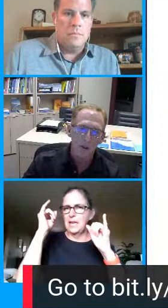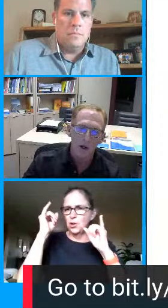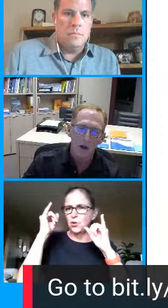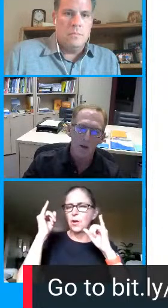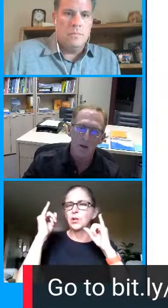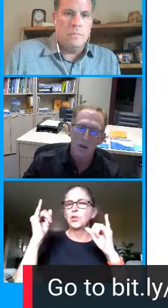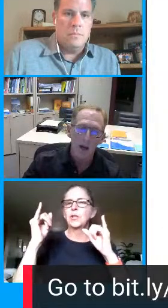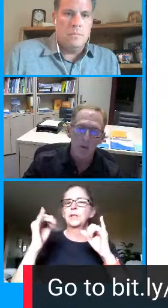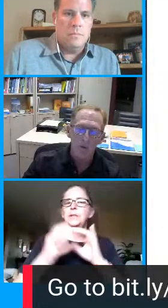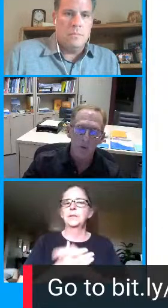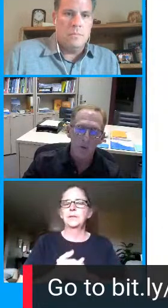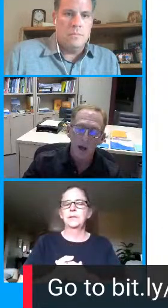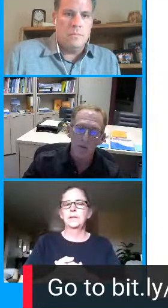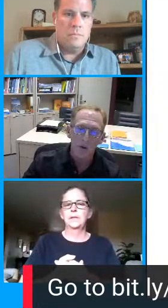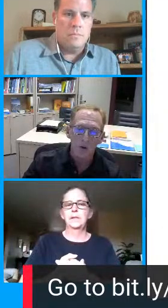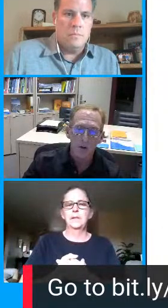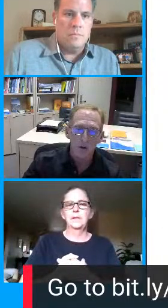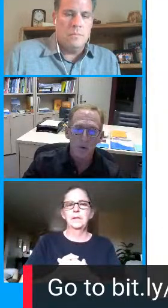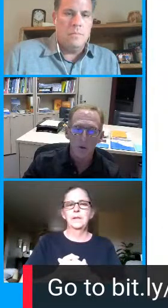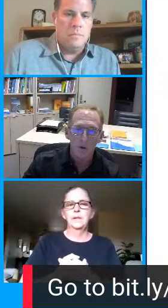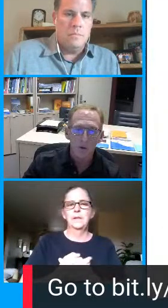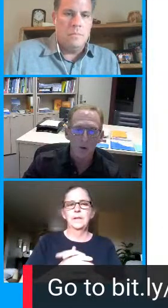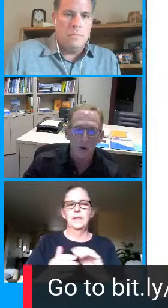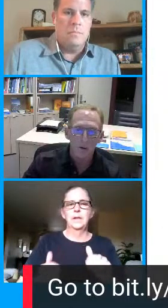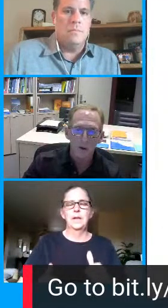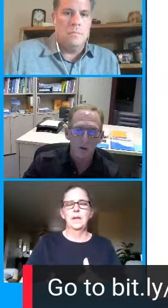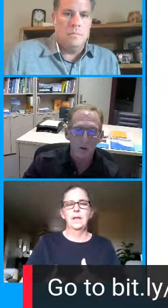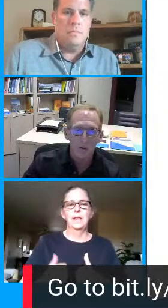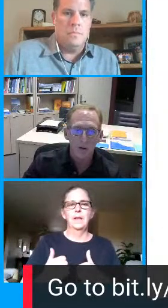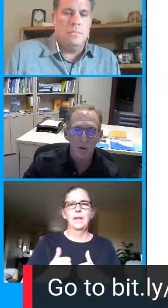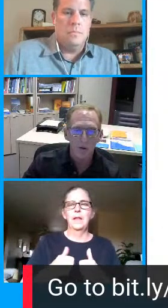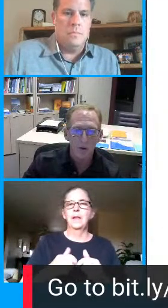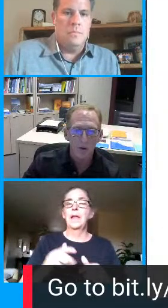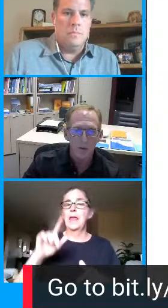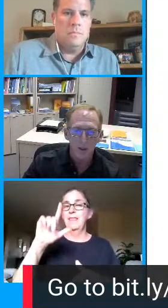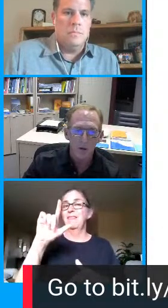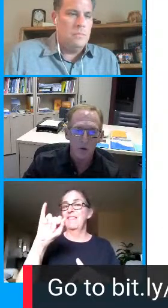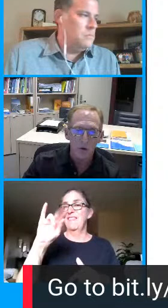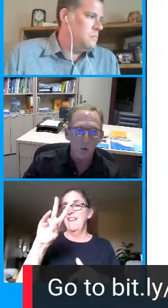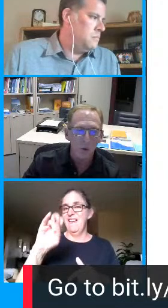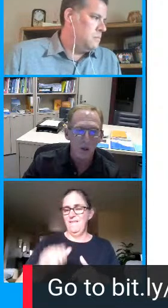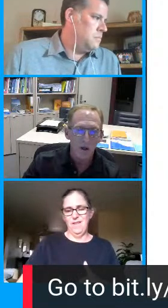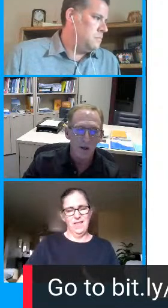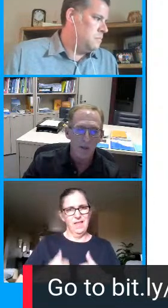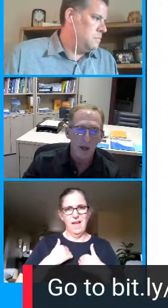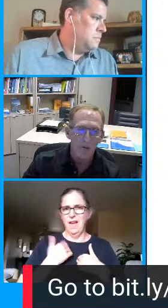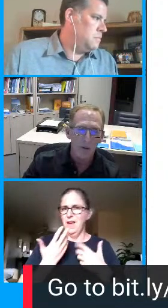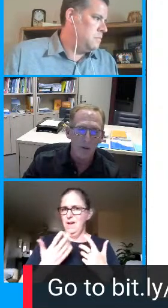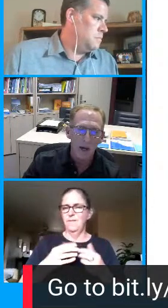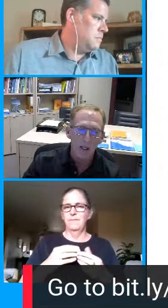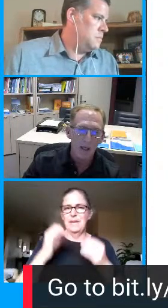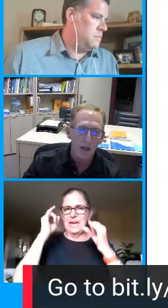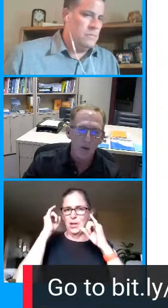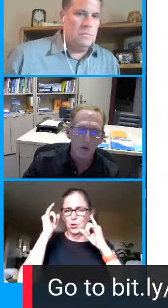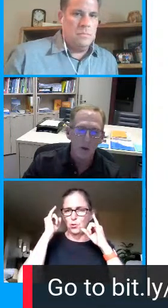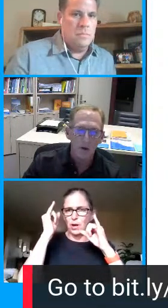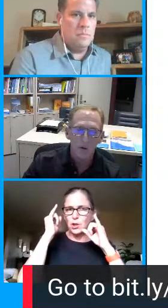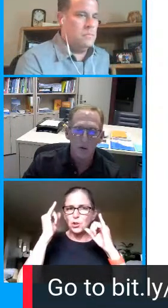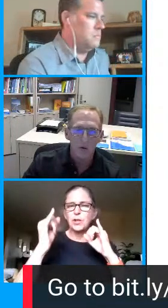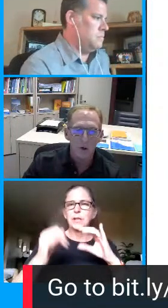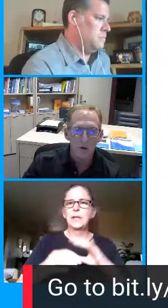basically uh live live instruction with students face-to-face via zoom and then having that